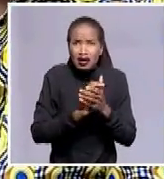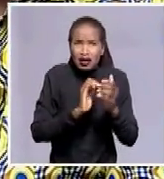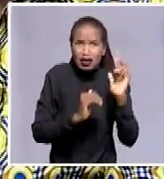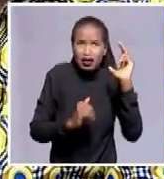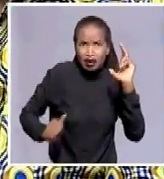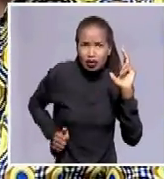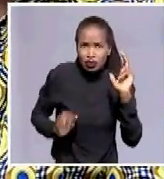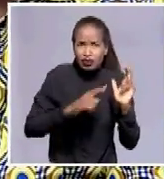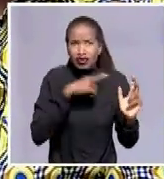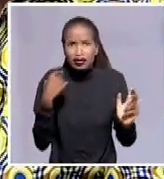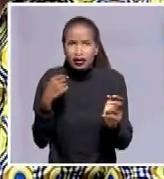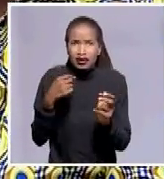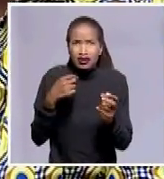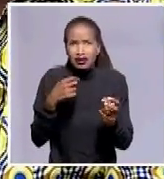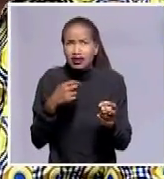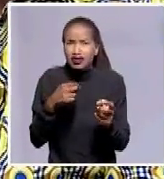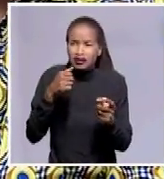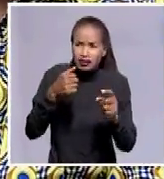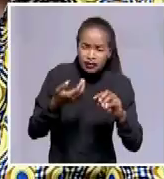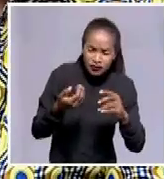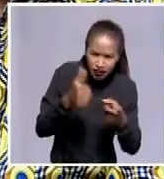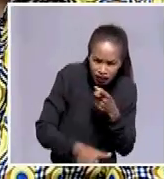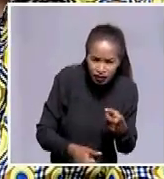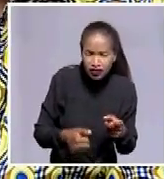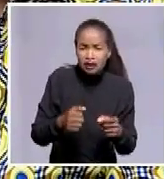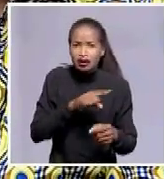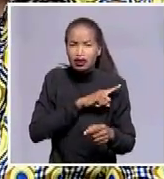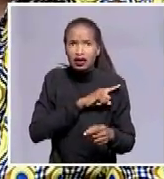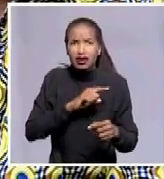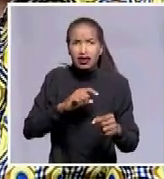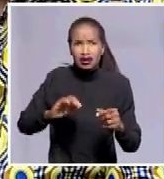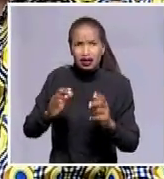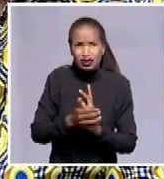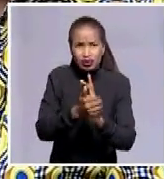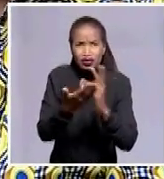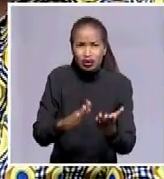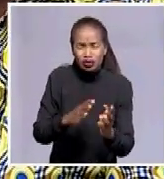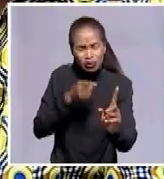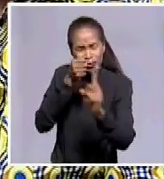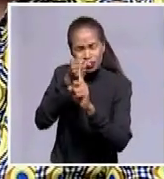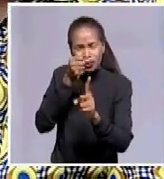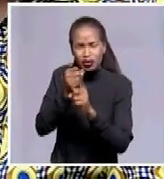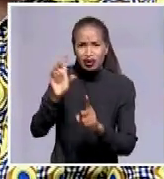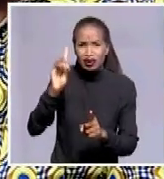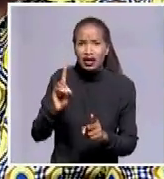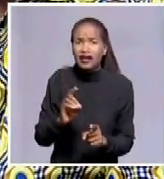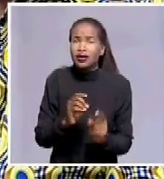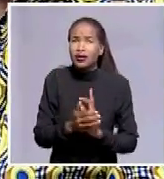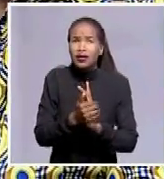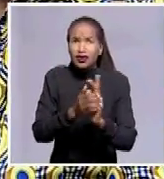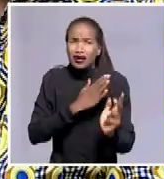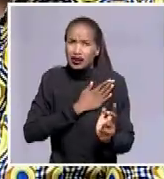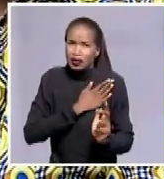put in prisons because he wanted a fair order of Zimbabwe. And I think he is a leader who is a people's hero who has succeeded